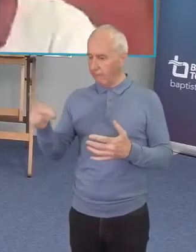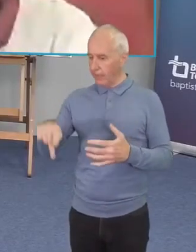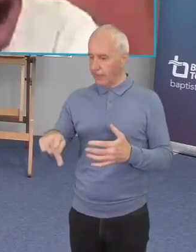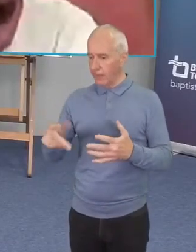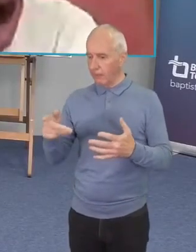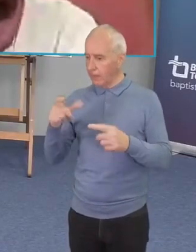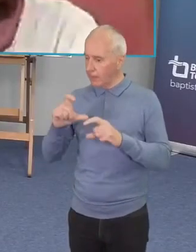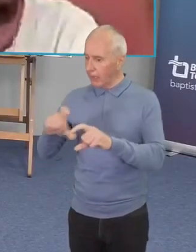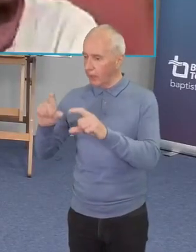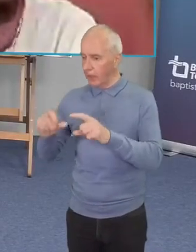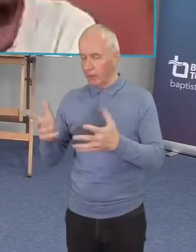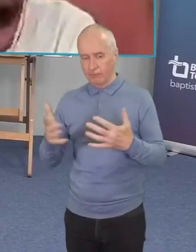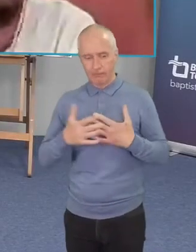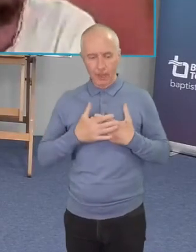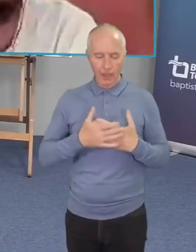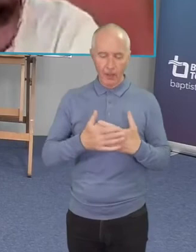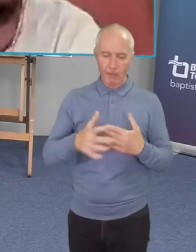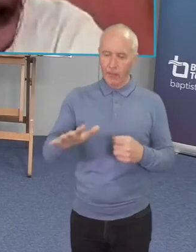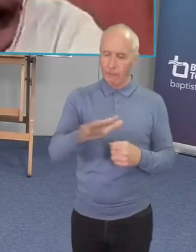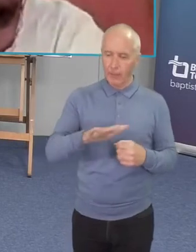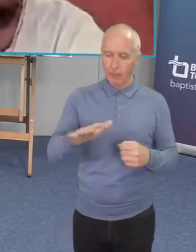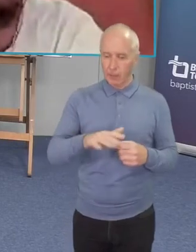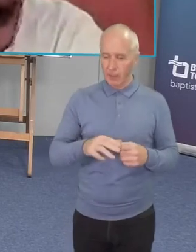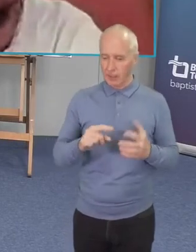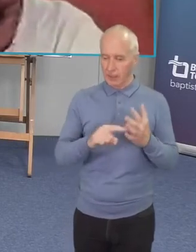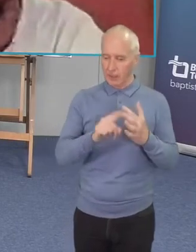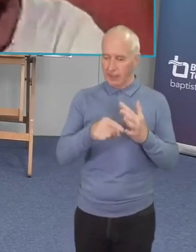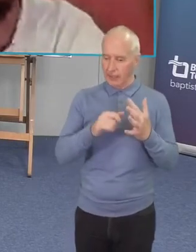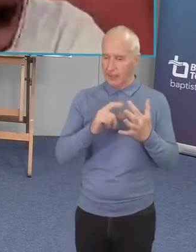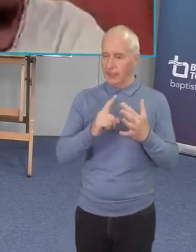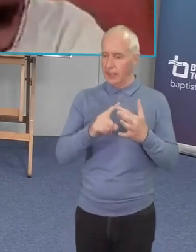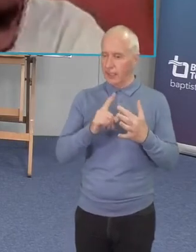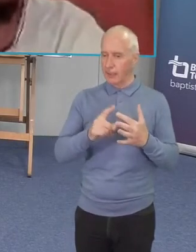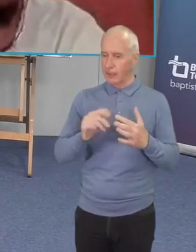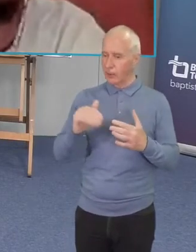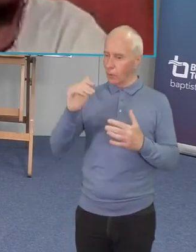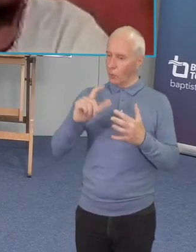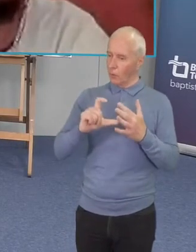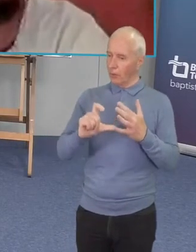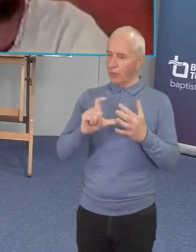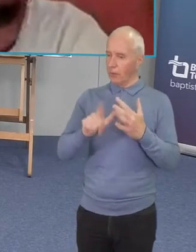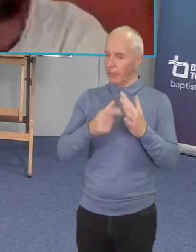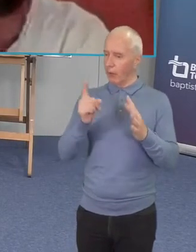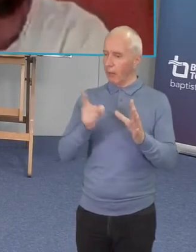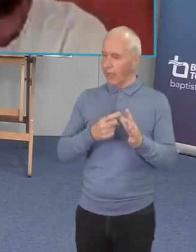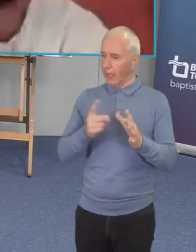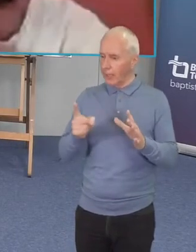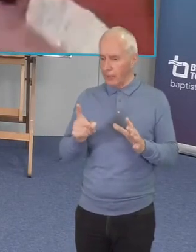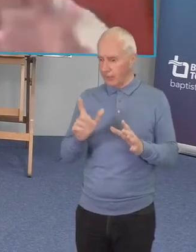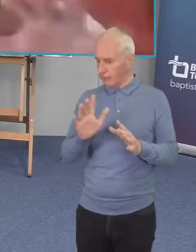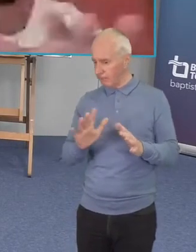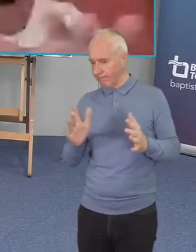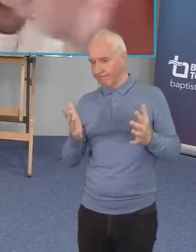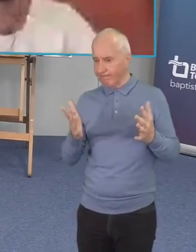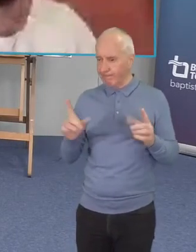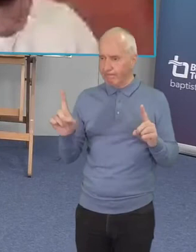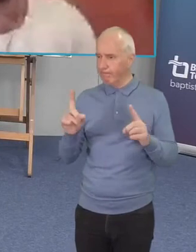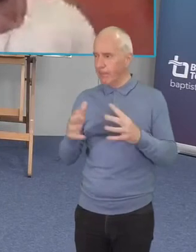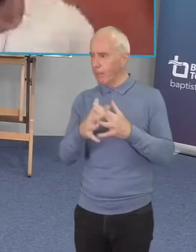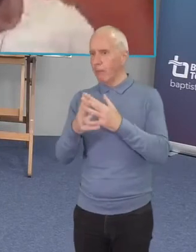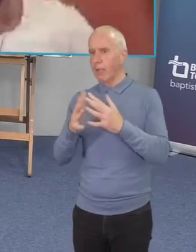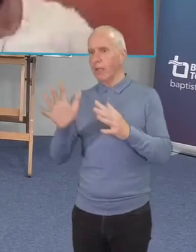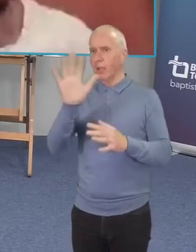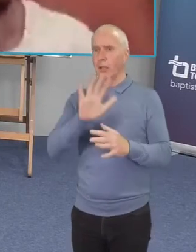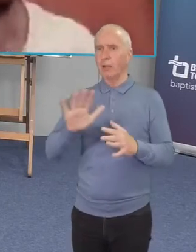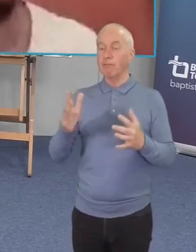how does our love for our families down in tennessee and north carolina and the other stuff happening around the country so i think that you know that's